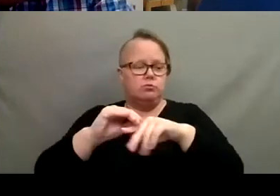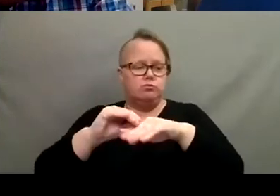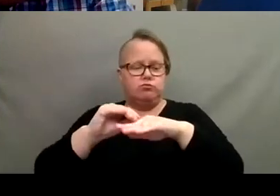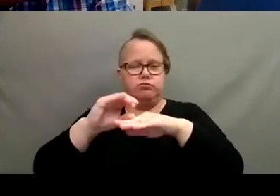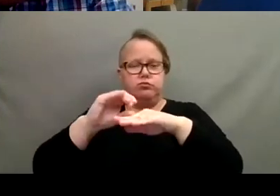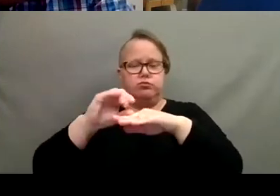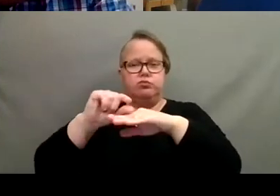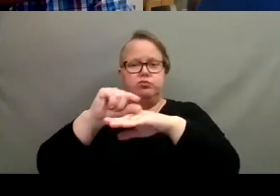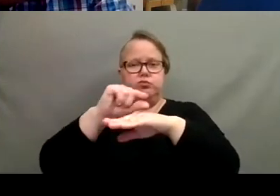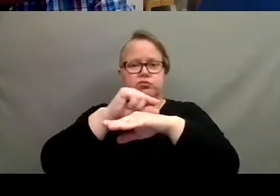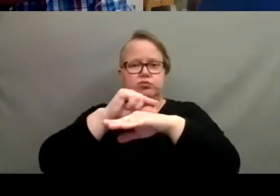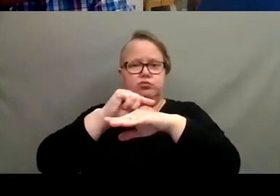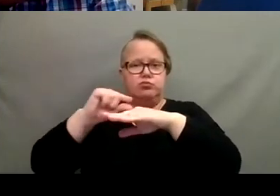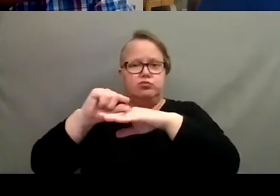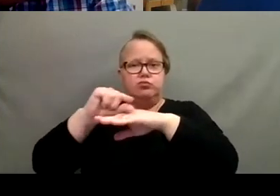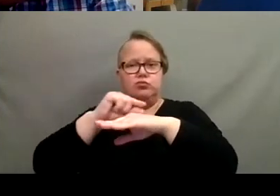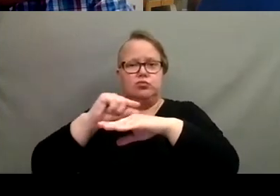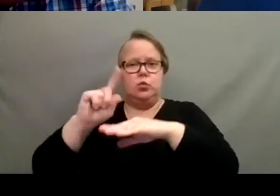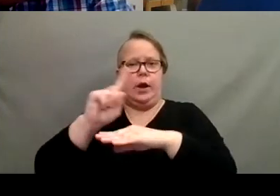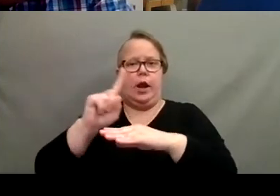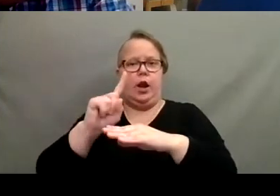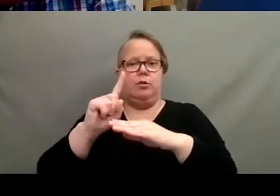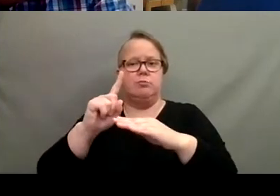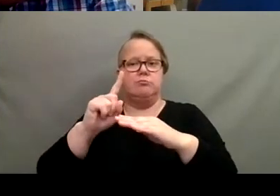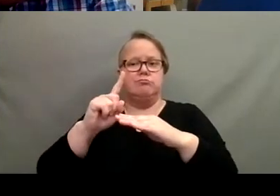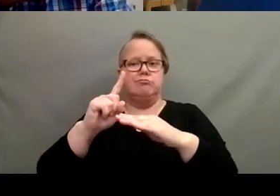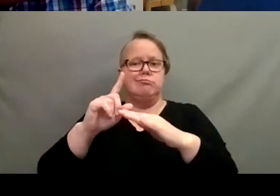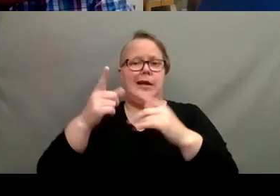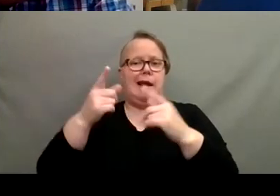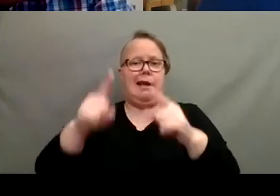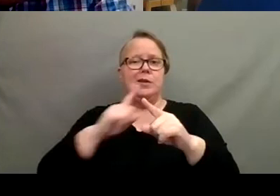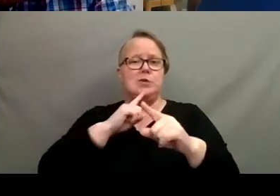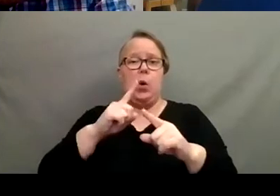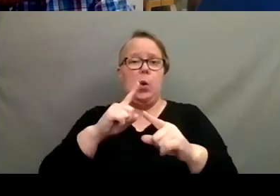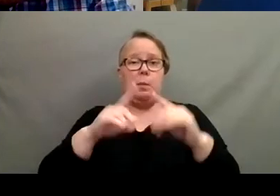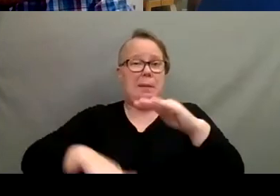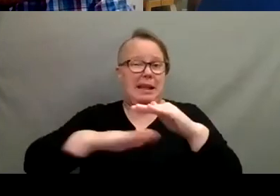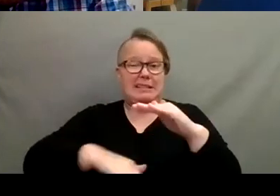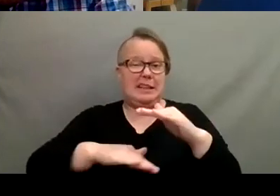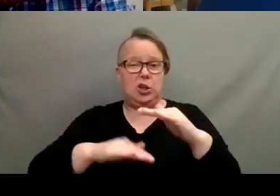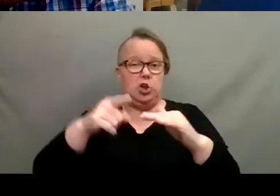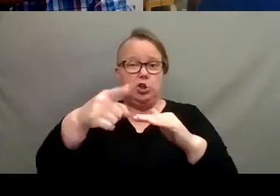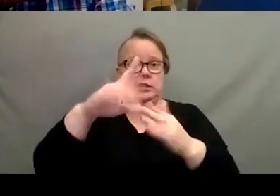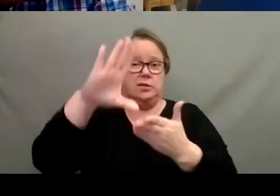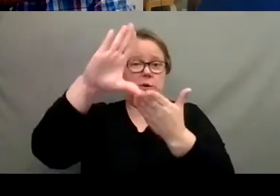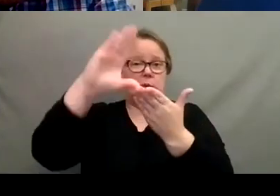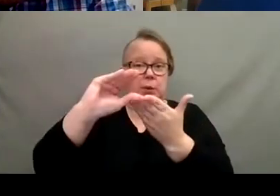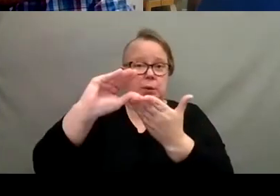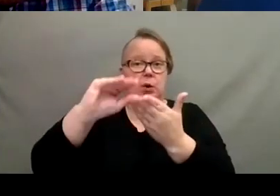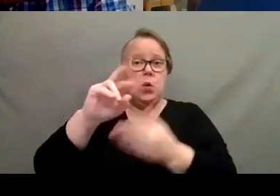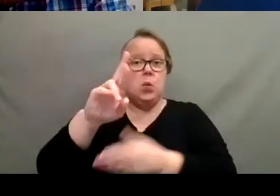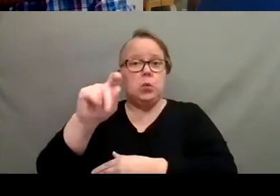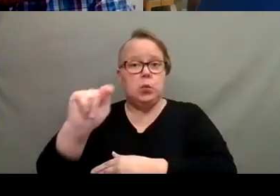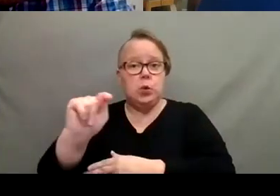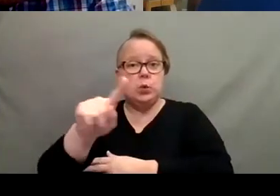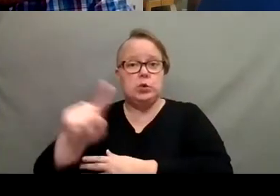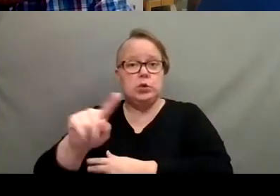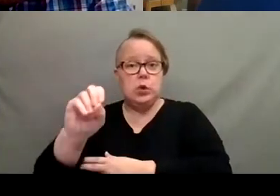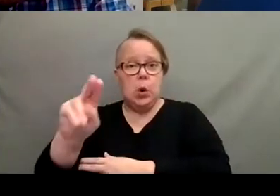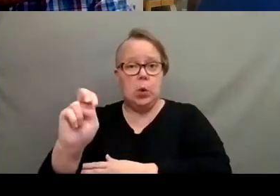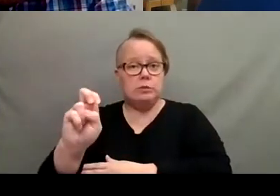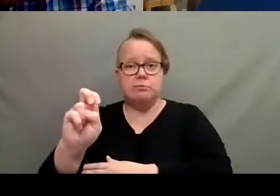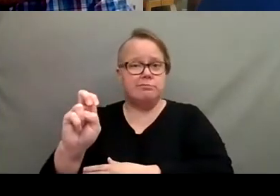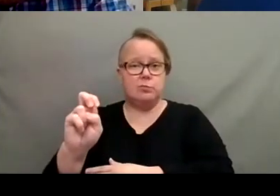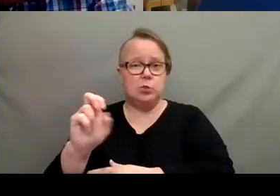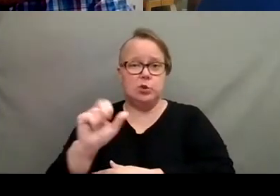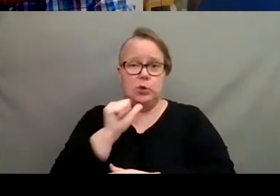the bottom of the soil where it meets the gravel. So essentially all you're doing is you're just decreasing your root zone, um, which is not